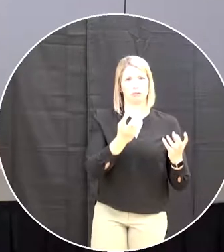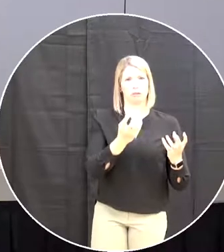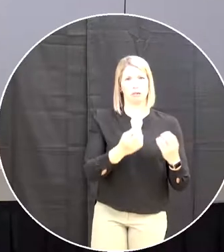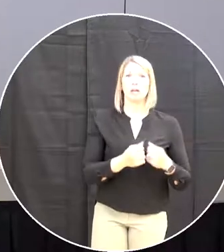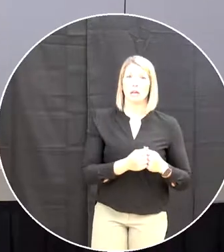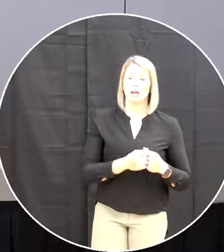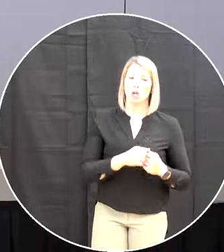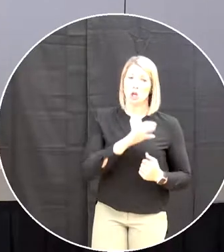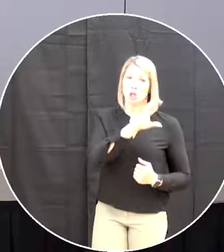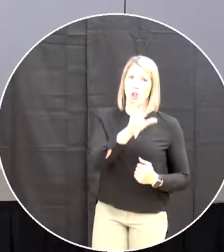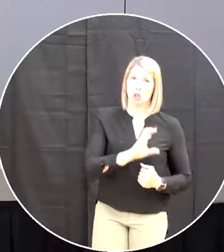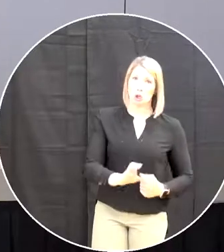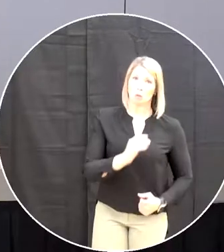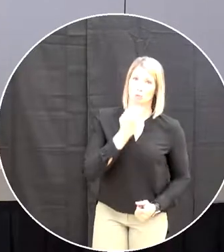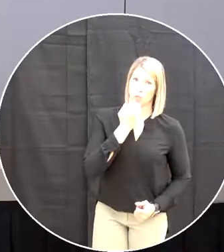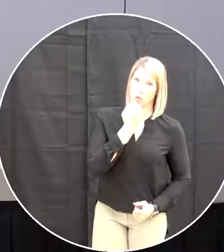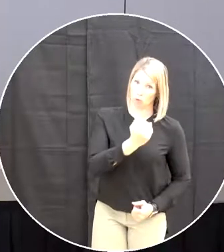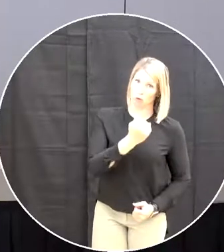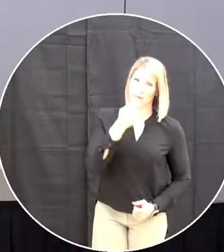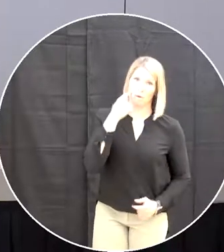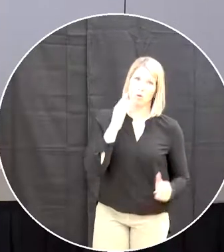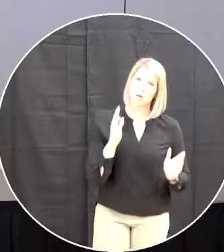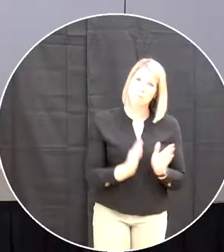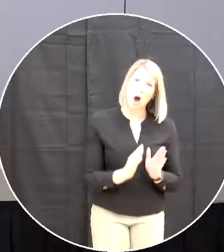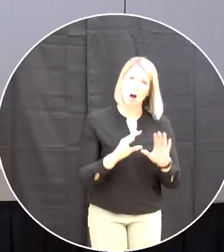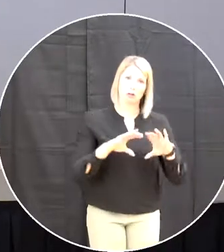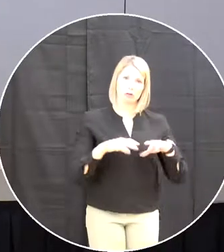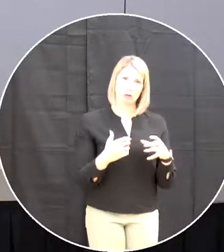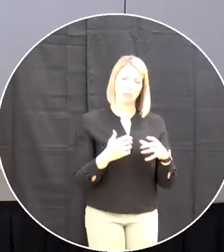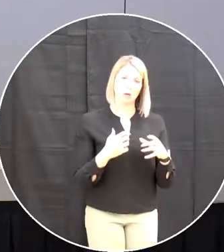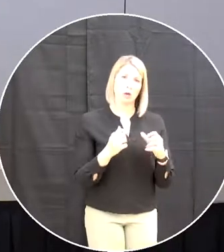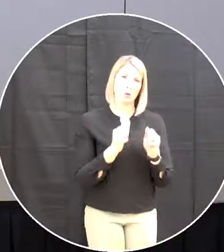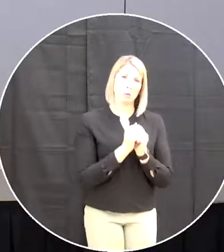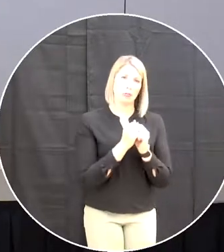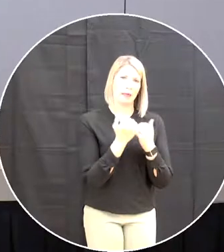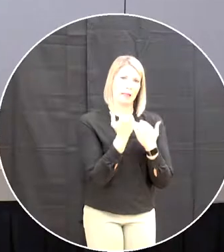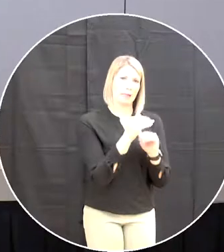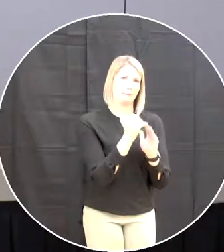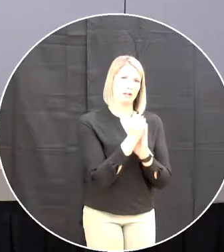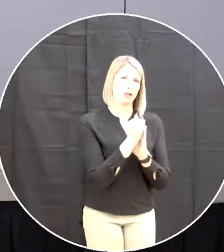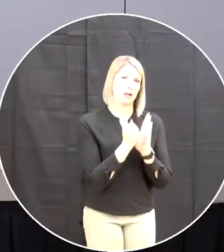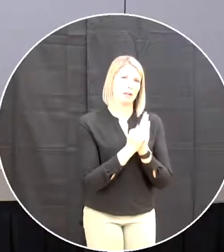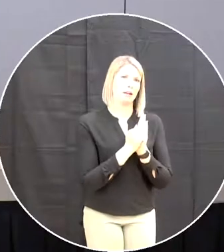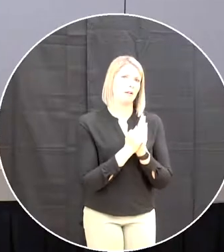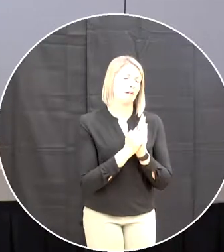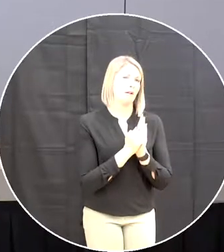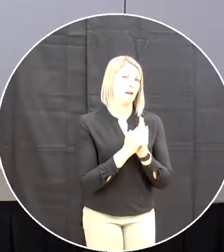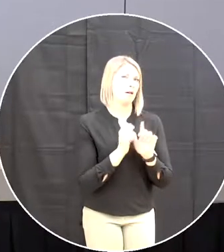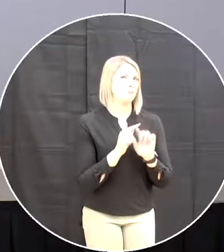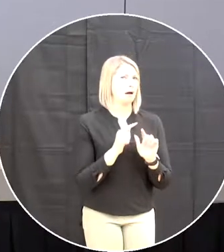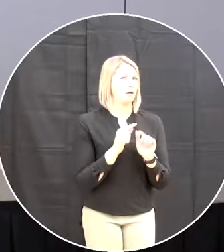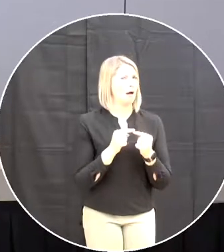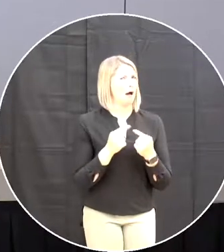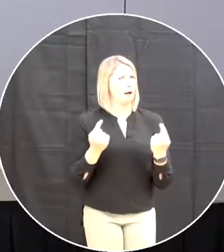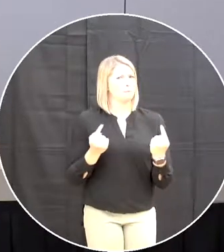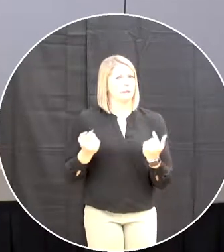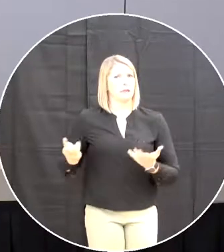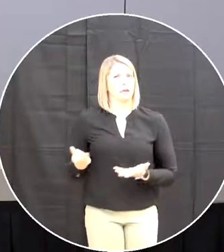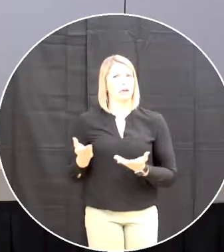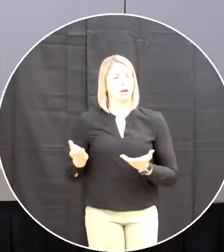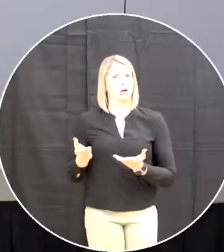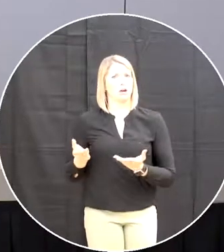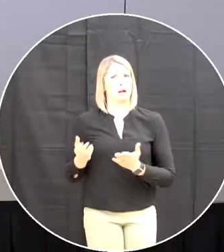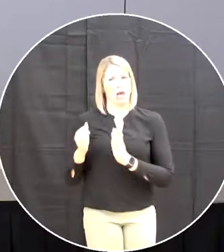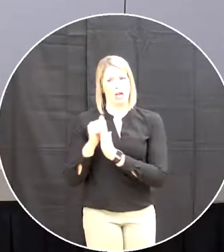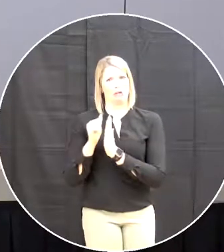groups with very limited agendas but for the scope and the number of things facing us it is simply not an equivalent